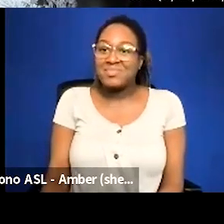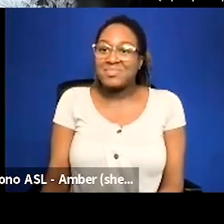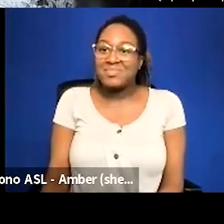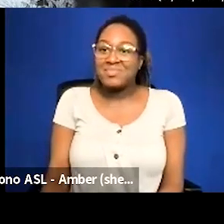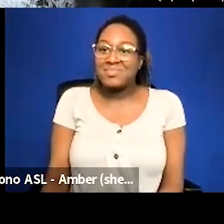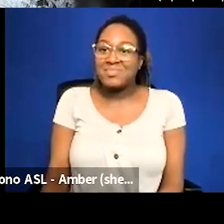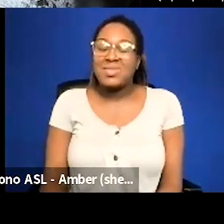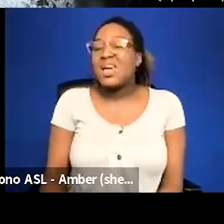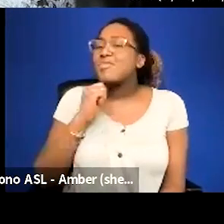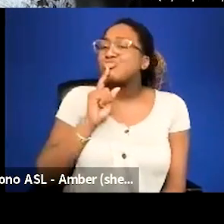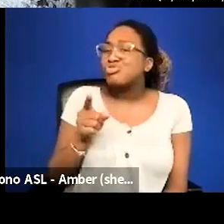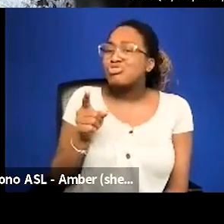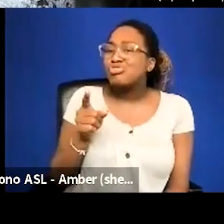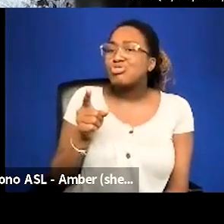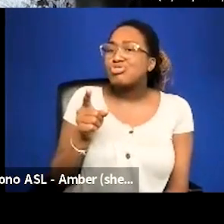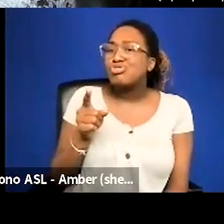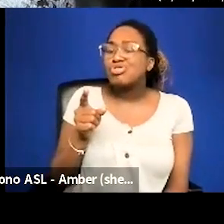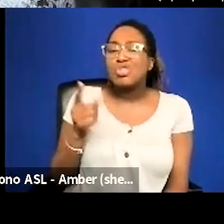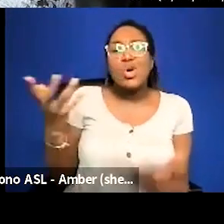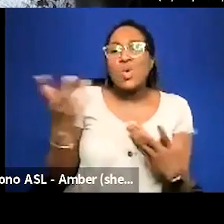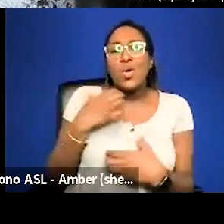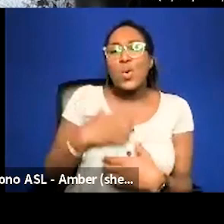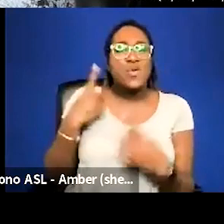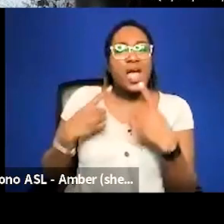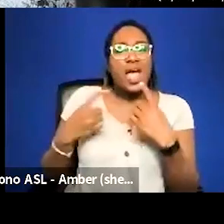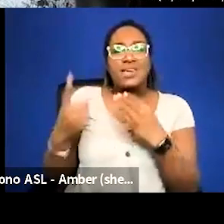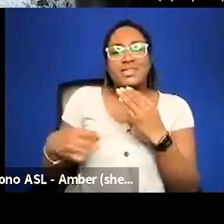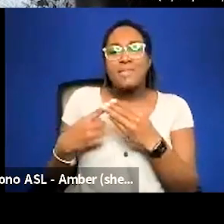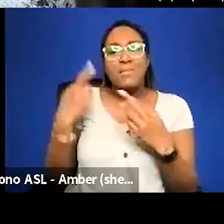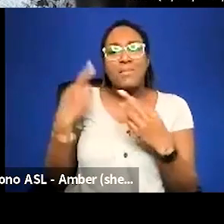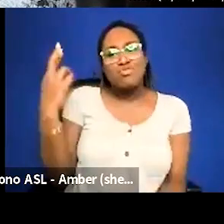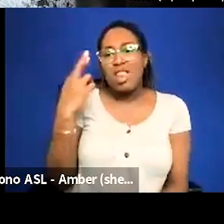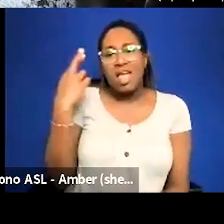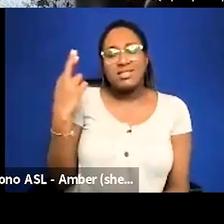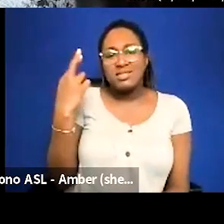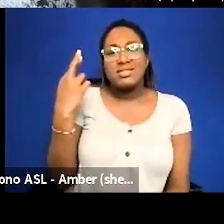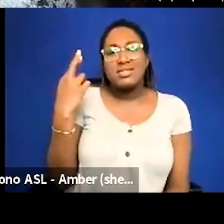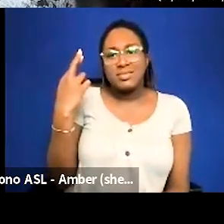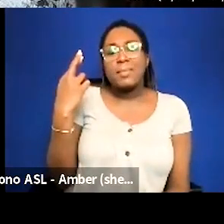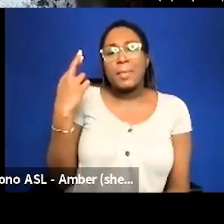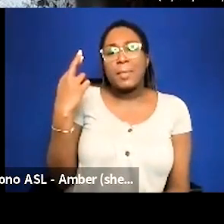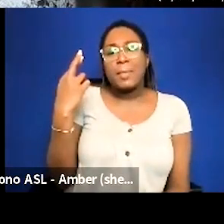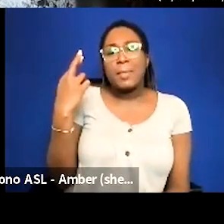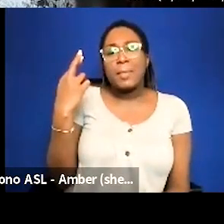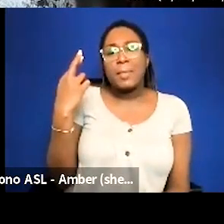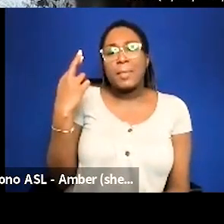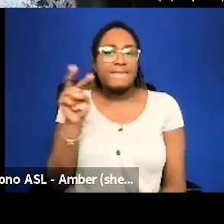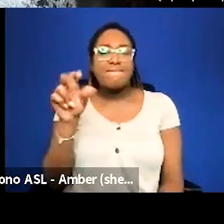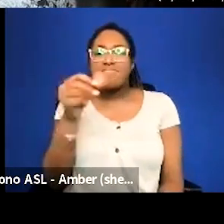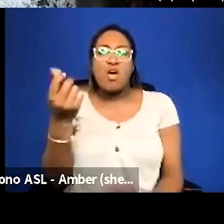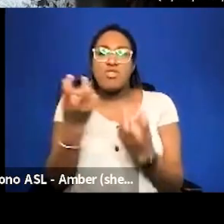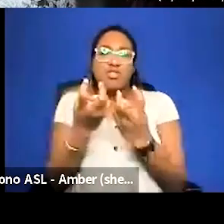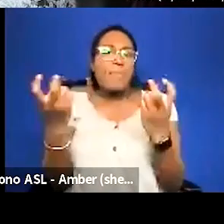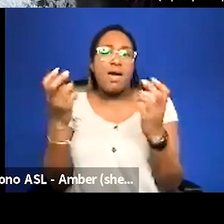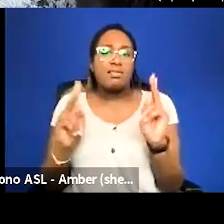i'm not sure what i wish you would have asked about but i i realized that you know as i as i look at our fellow panelists i'm just so grateful